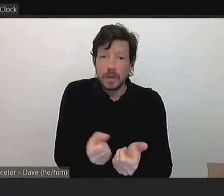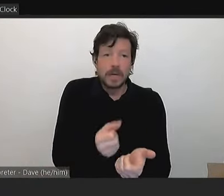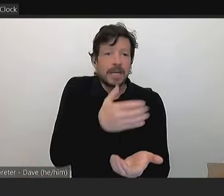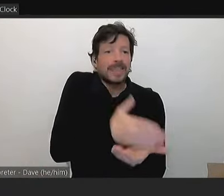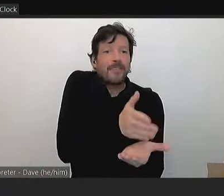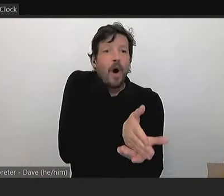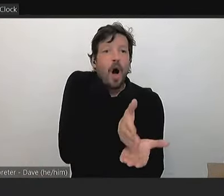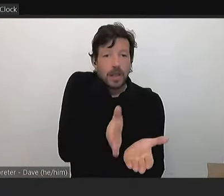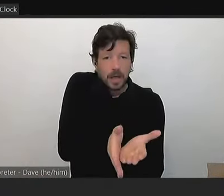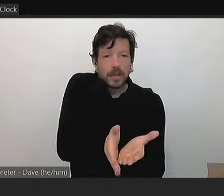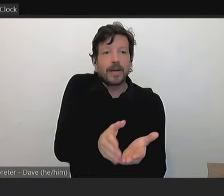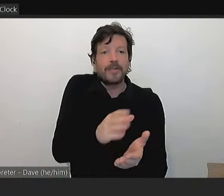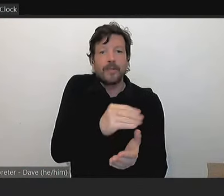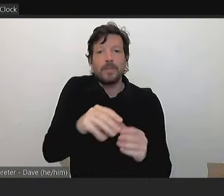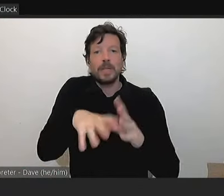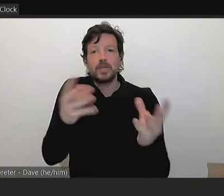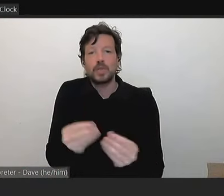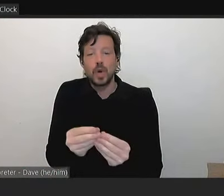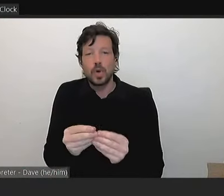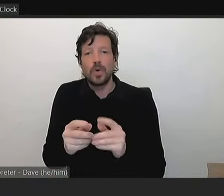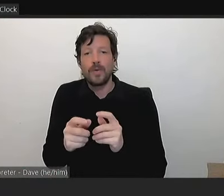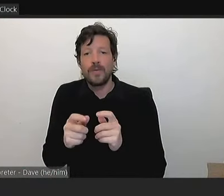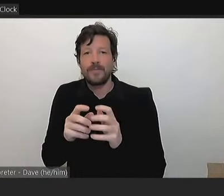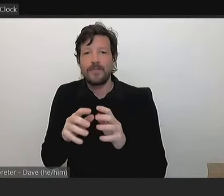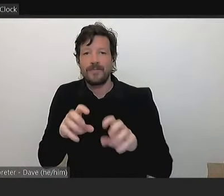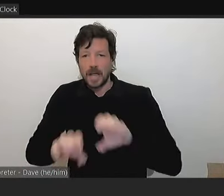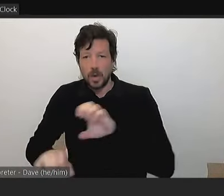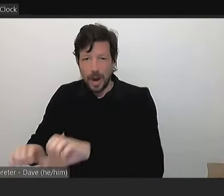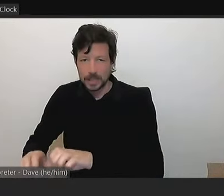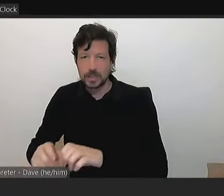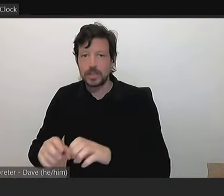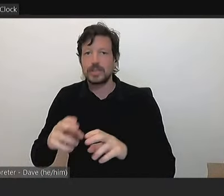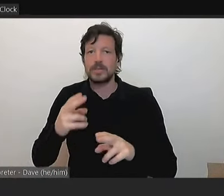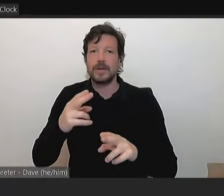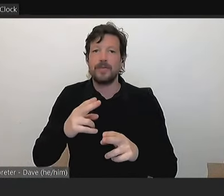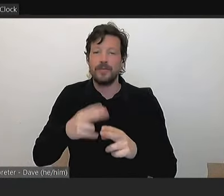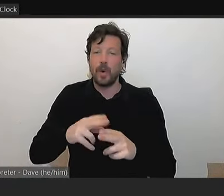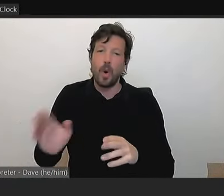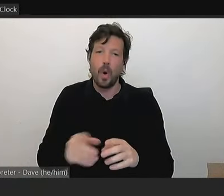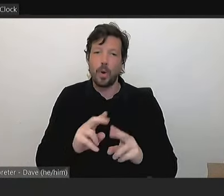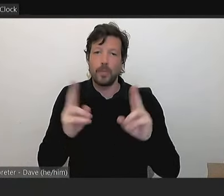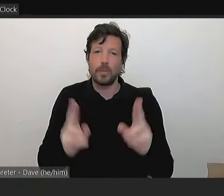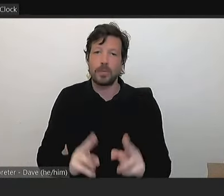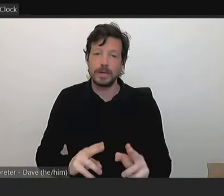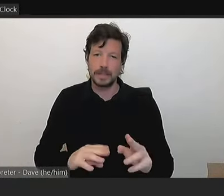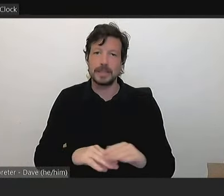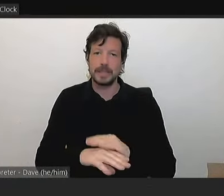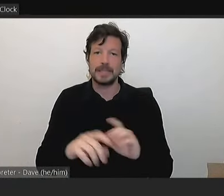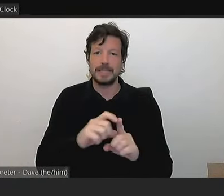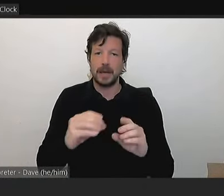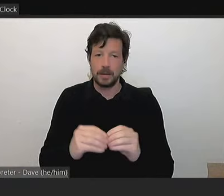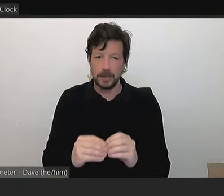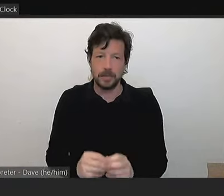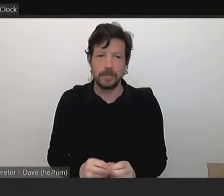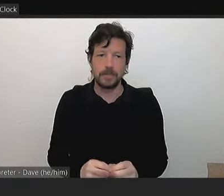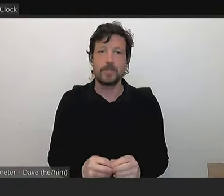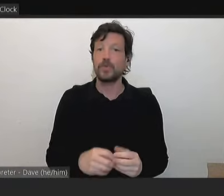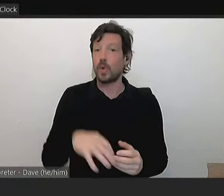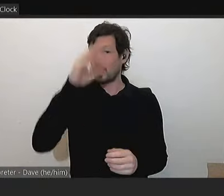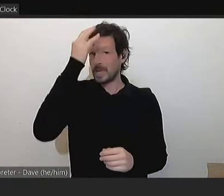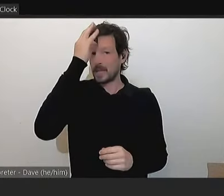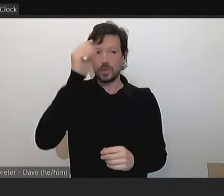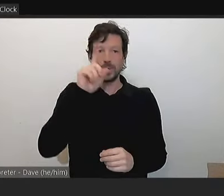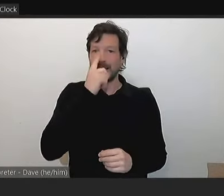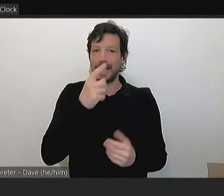total valuation of all properties in Darabin to provide Council with the rate in the dollar. As such, Council is not able to collect